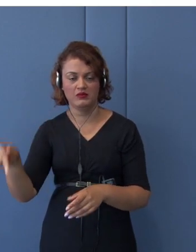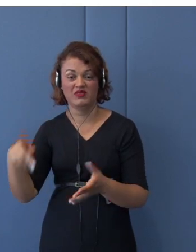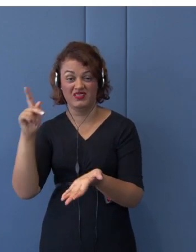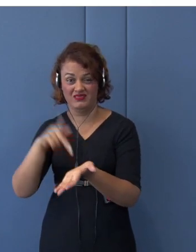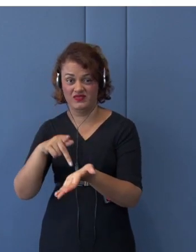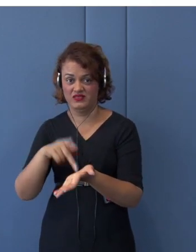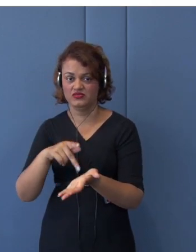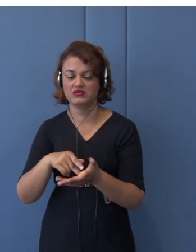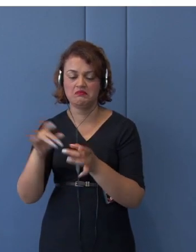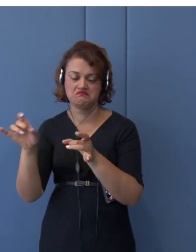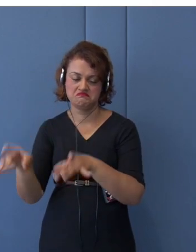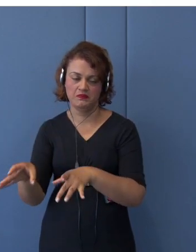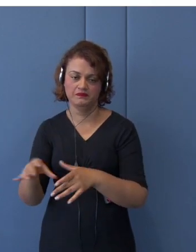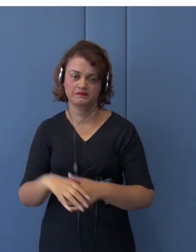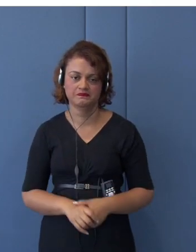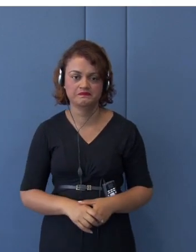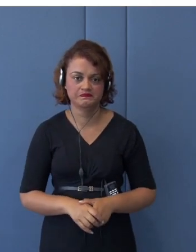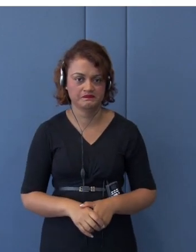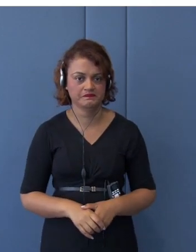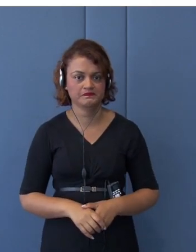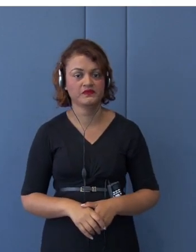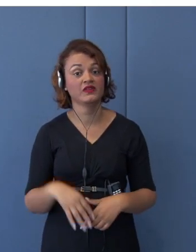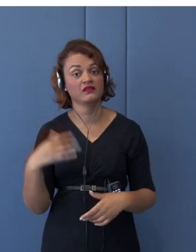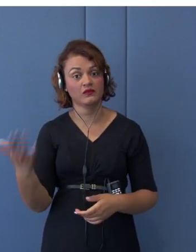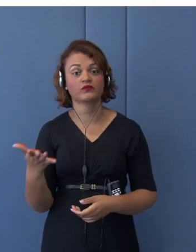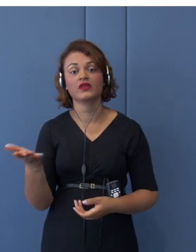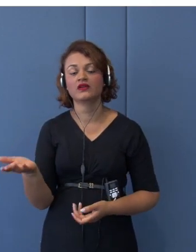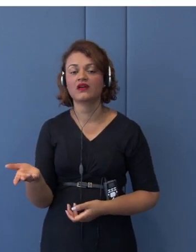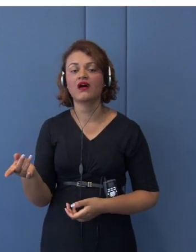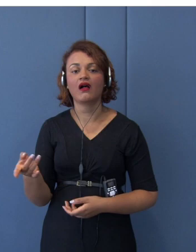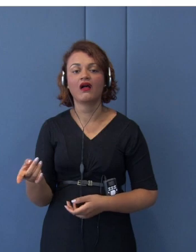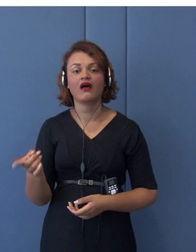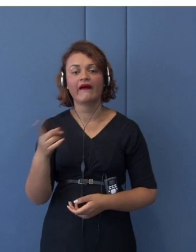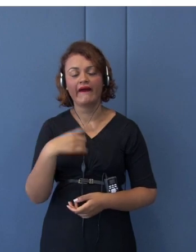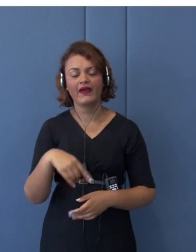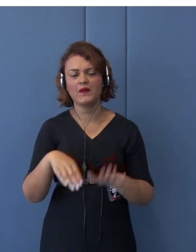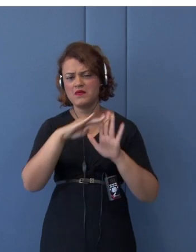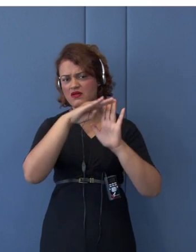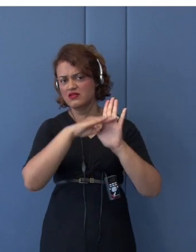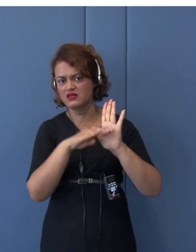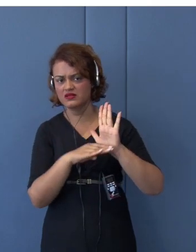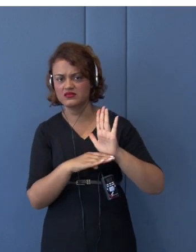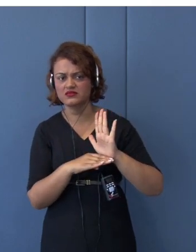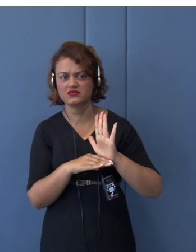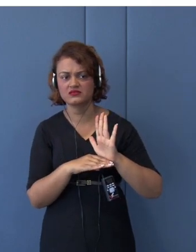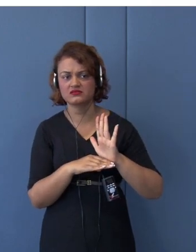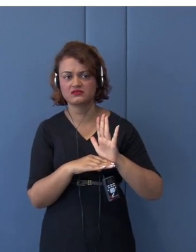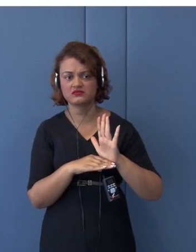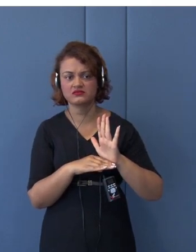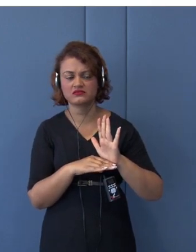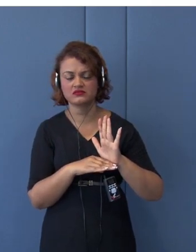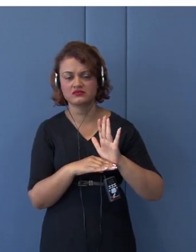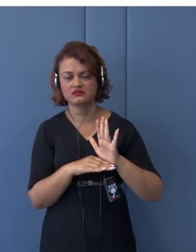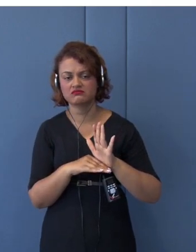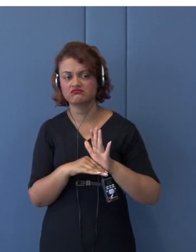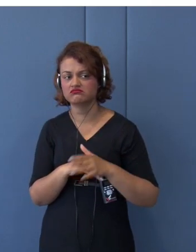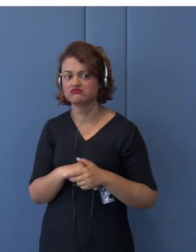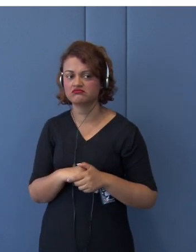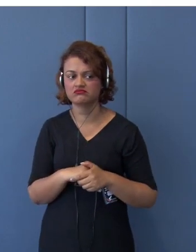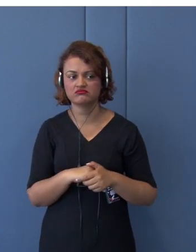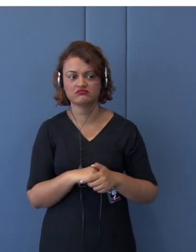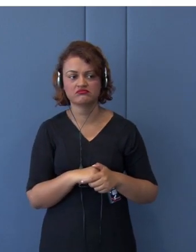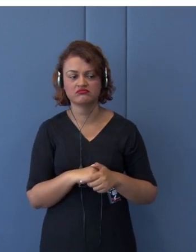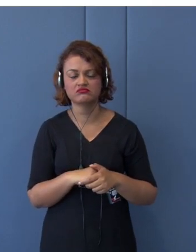this is the list of Japanese successful conclusion